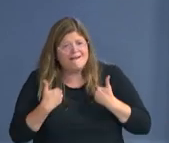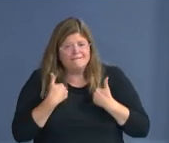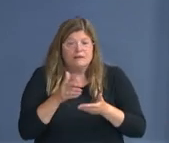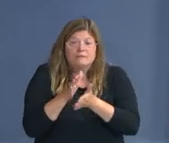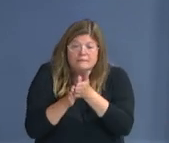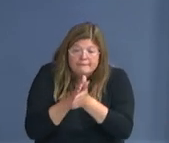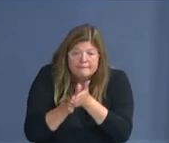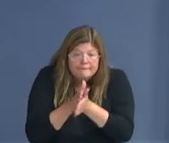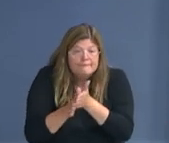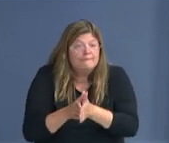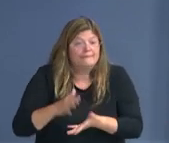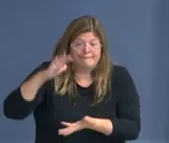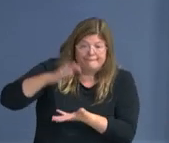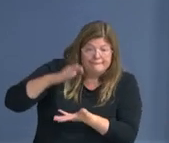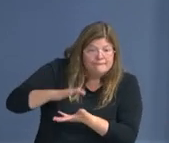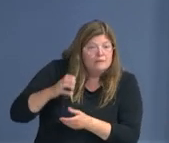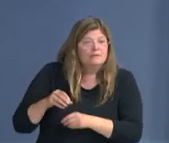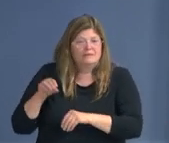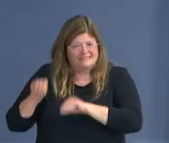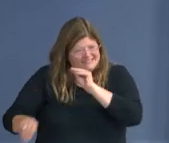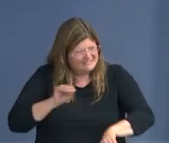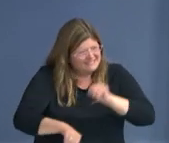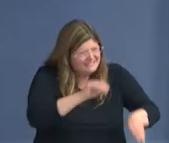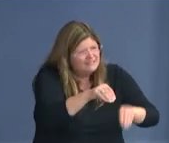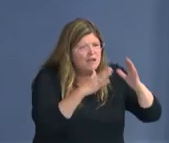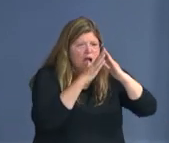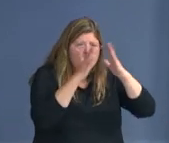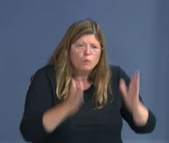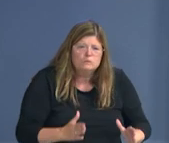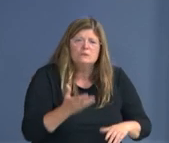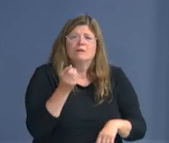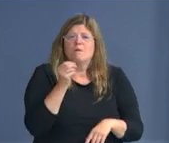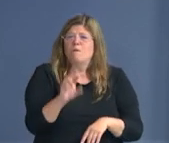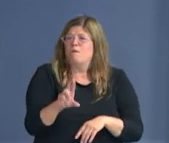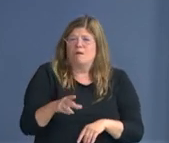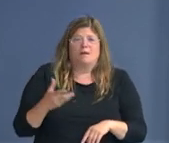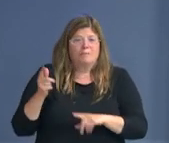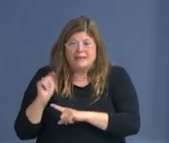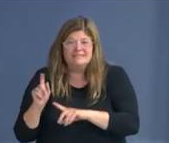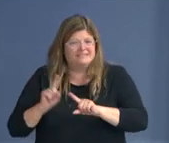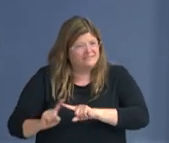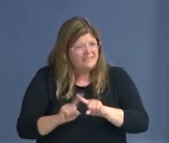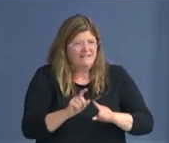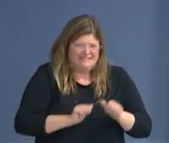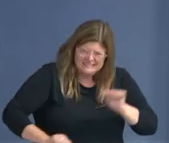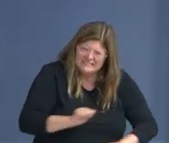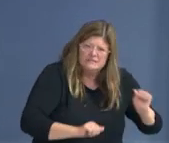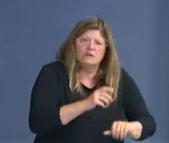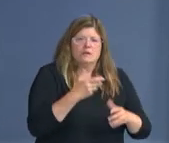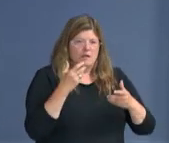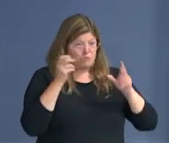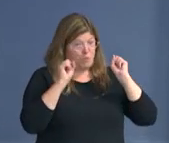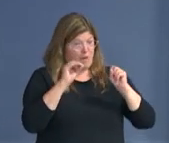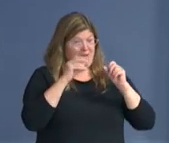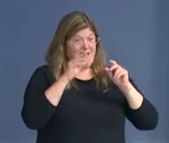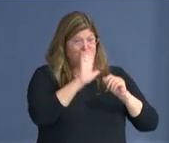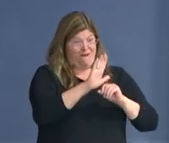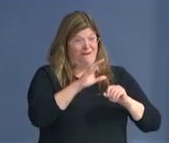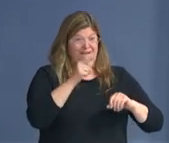to getting food and drinks. Try to limit the use of shared items.